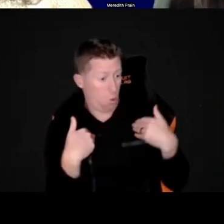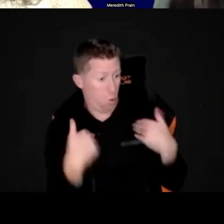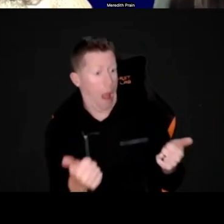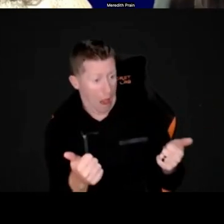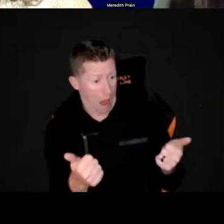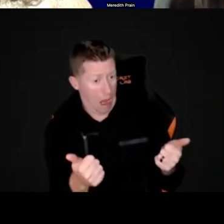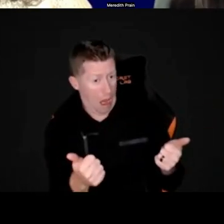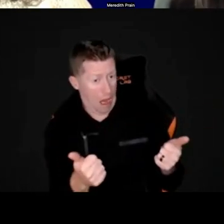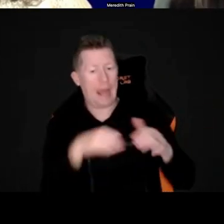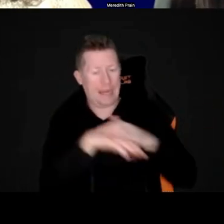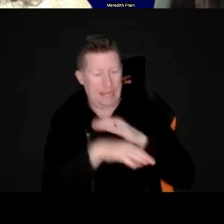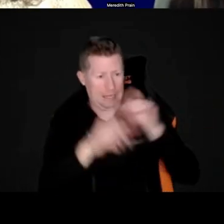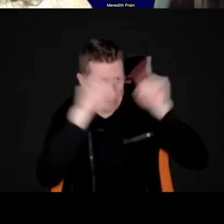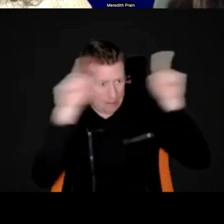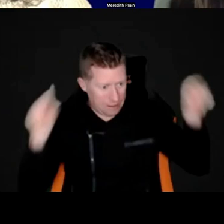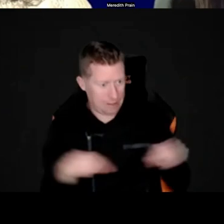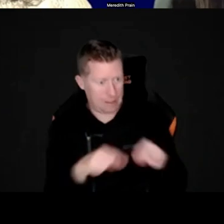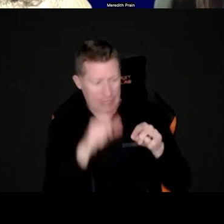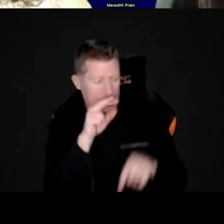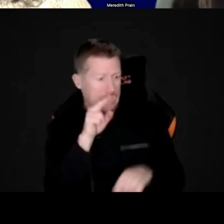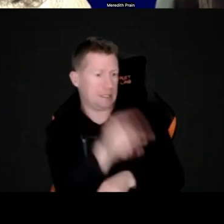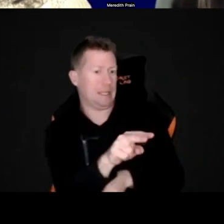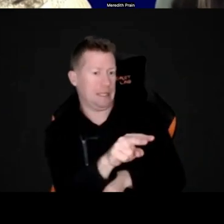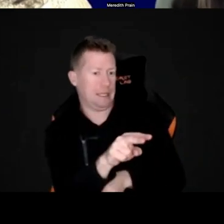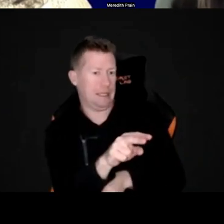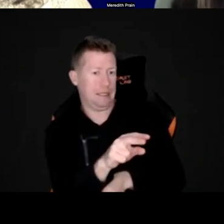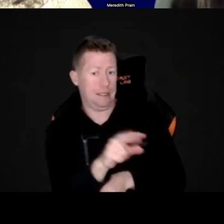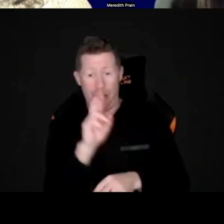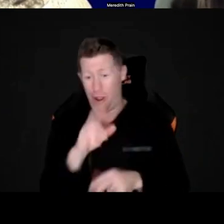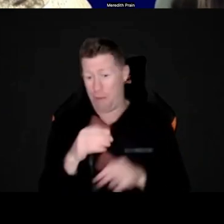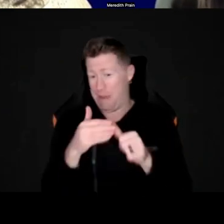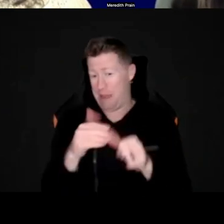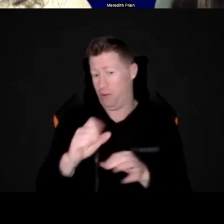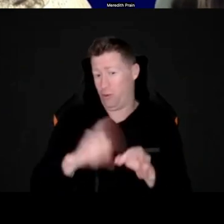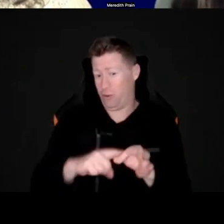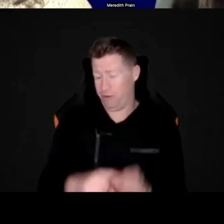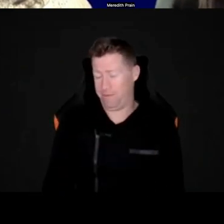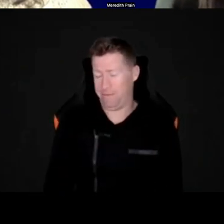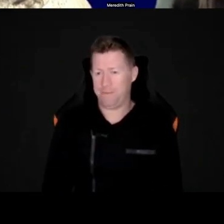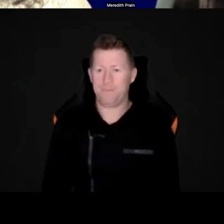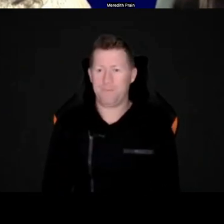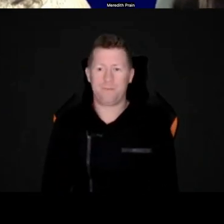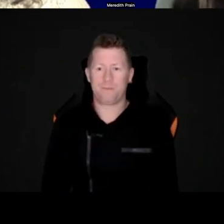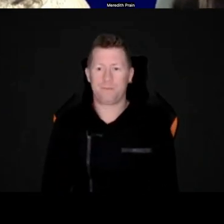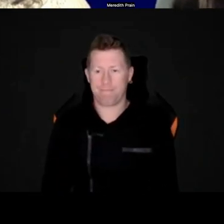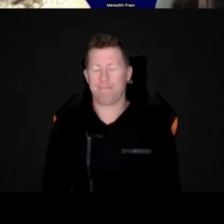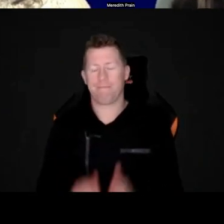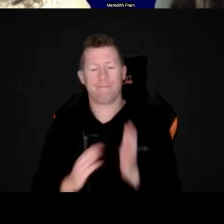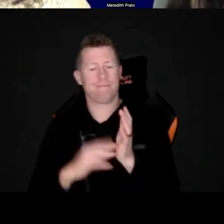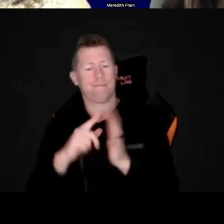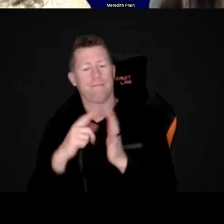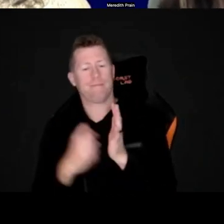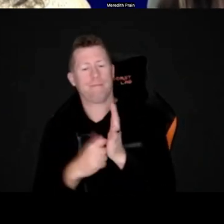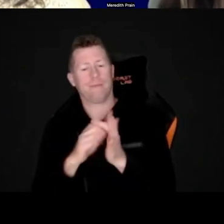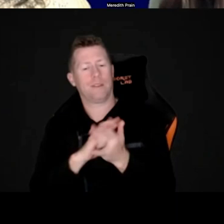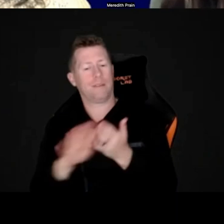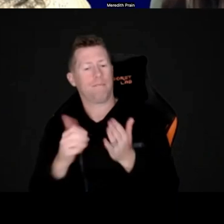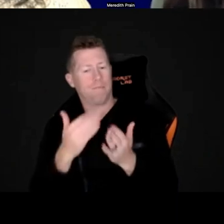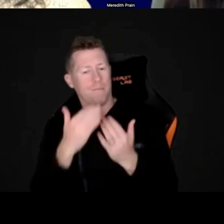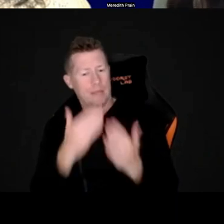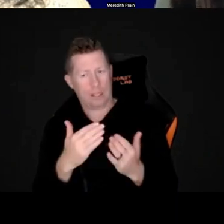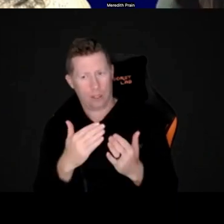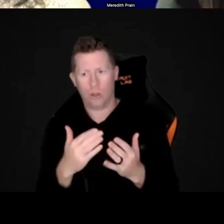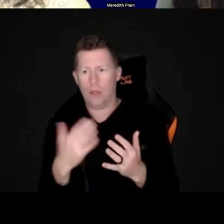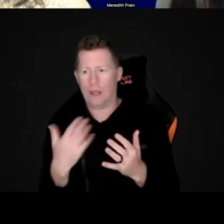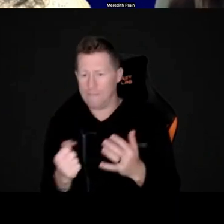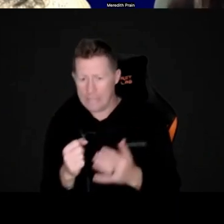it's within the visual field as well. So hopefully that's answered your question. Great. Thank you, Natalia. So we've got